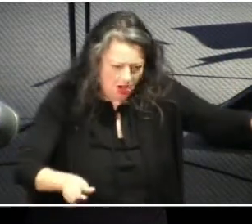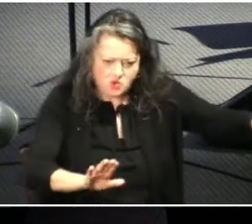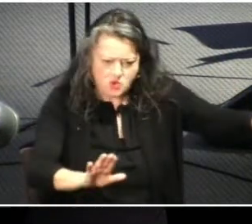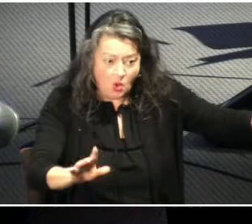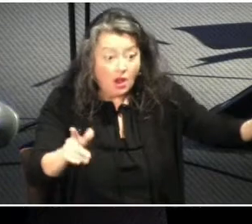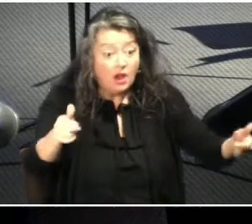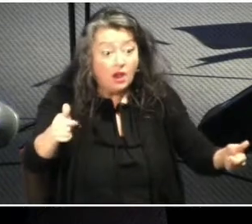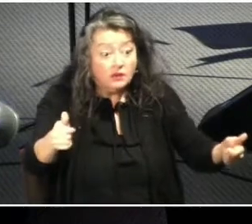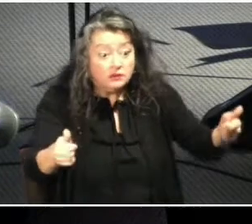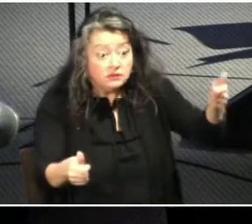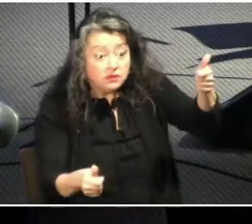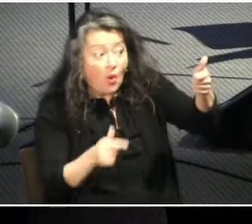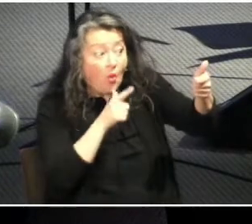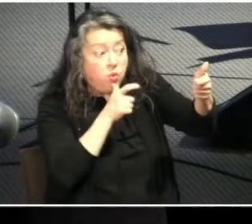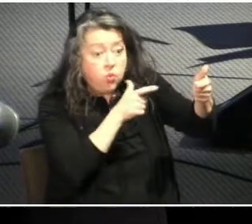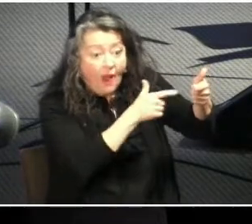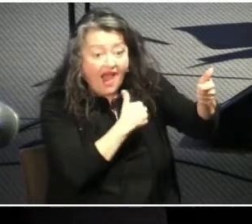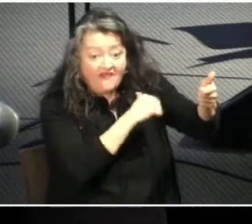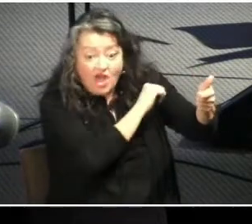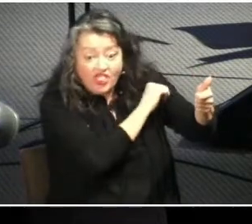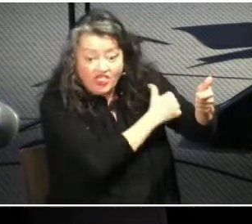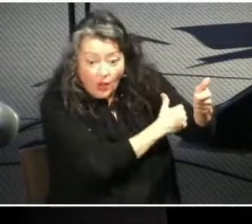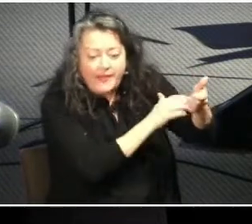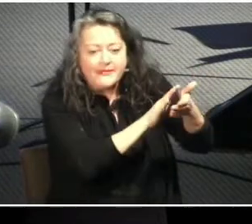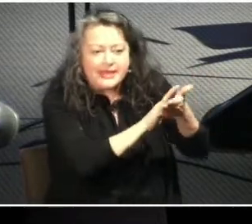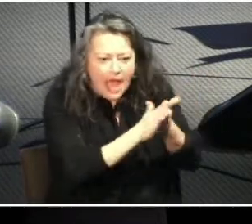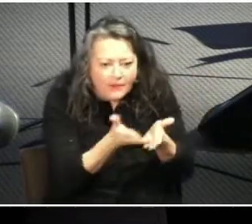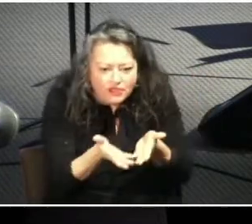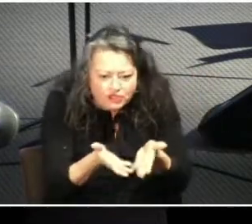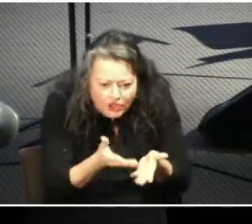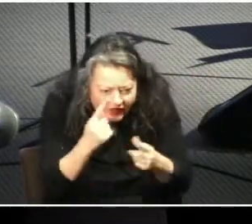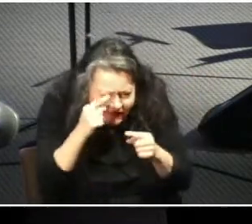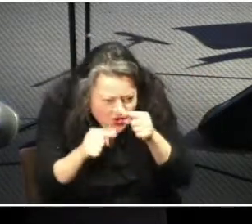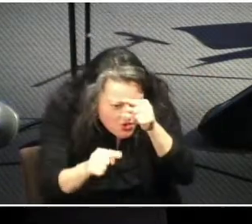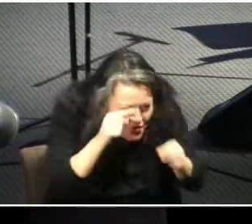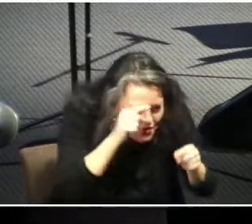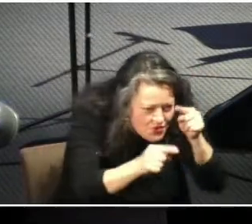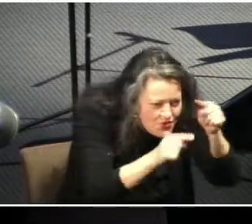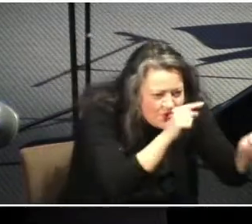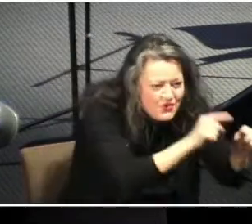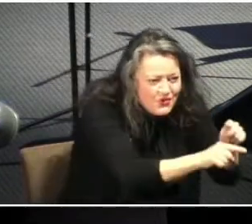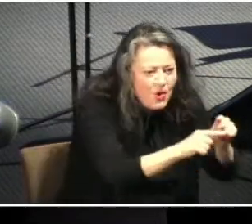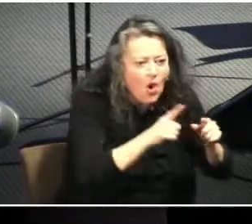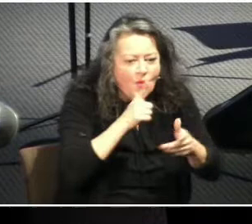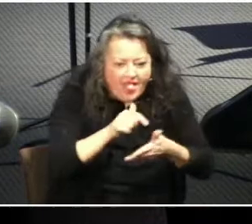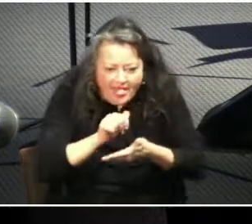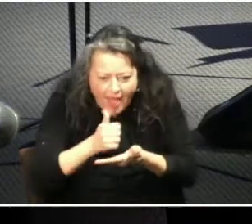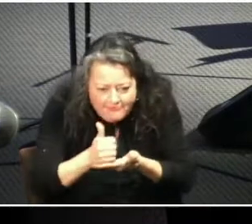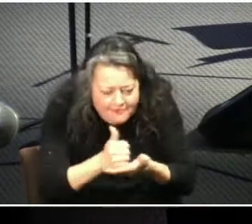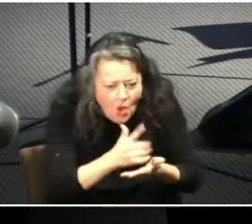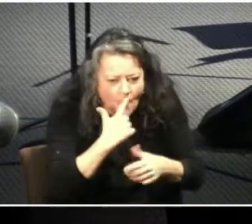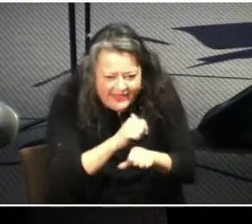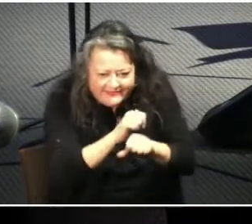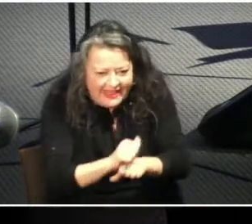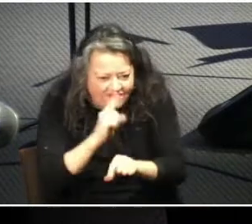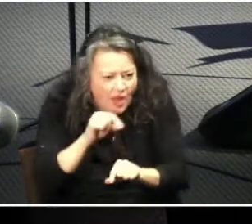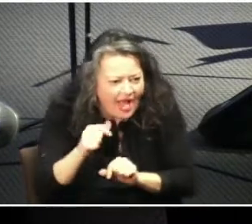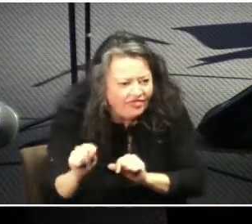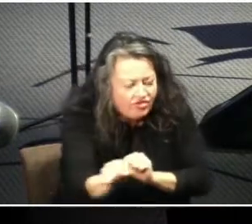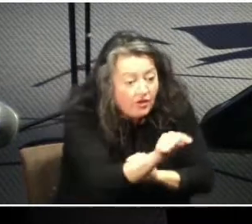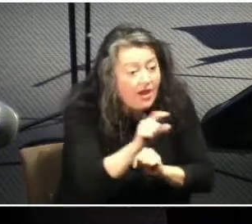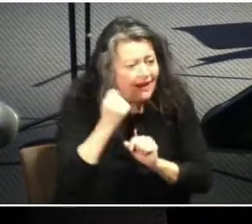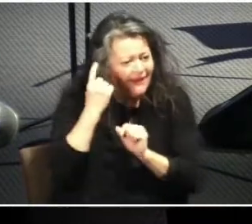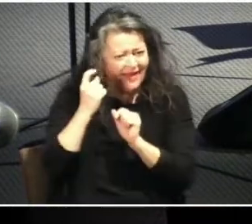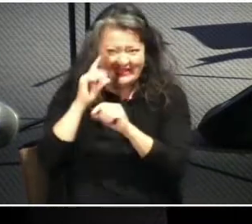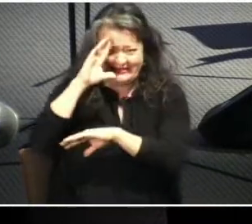you must be your servant, and whoever would be first among you must be slave of all. For even the Son of Man came